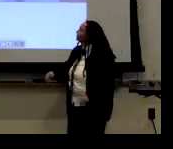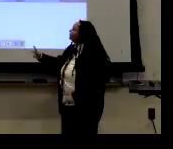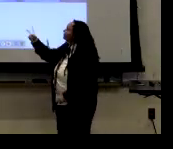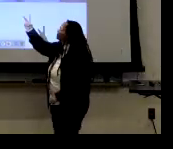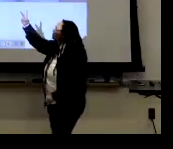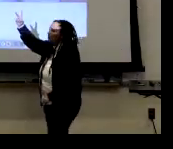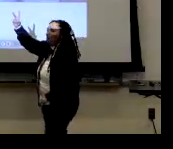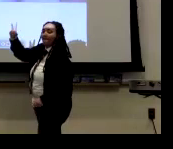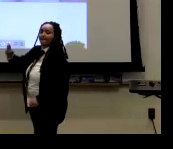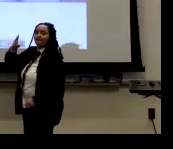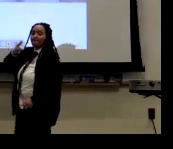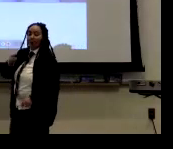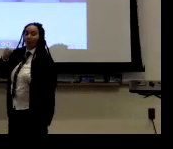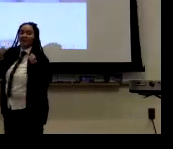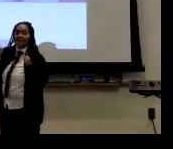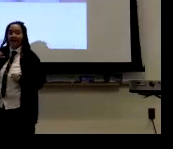picture. Same idea.